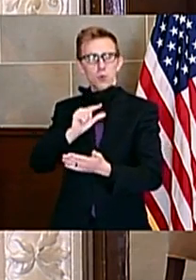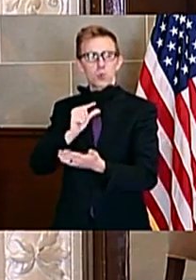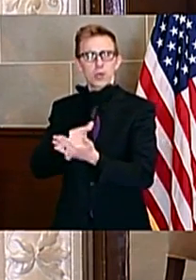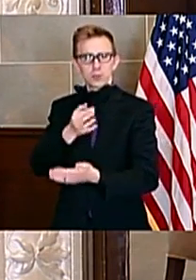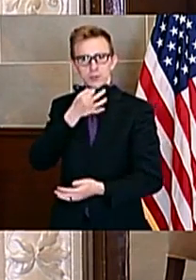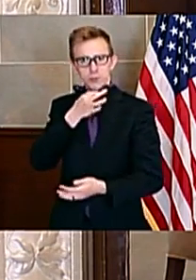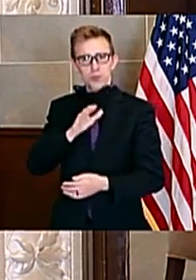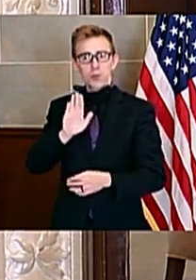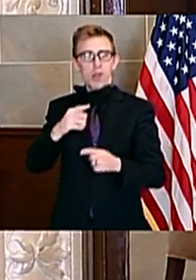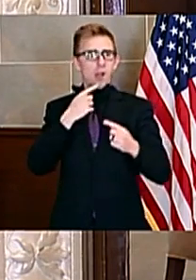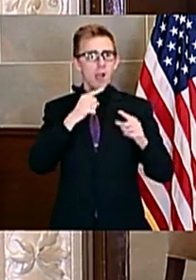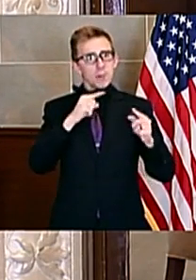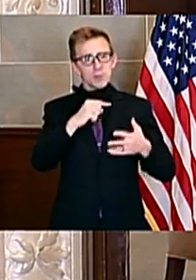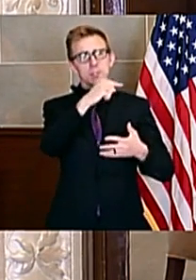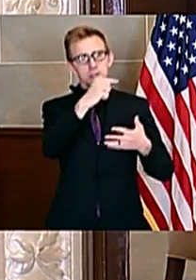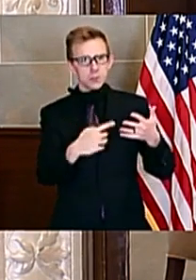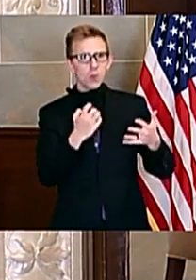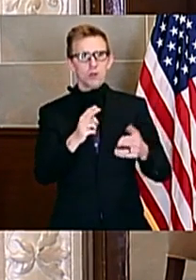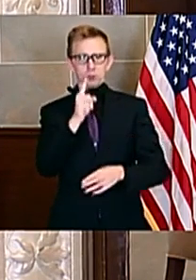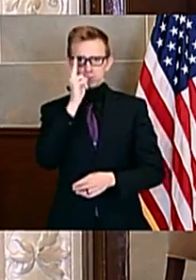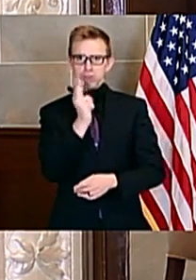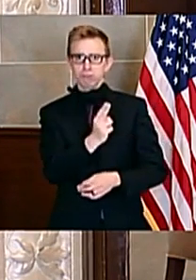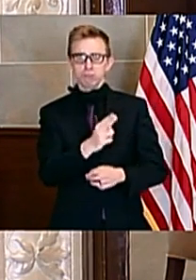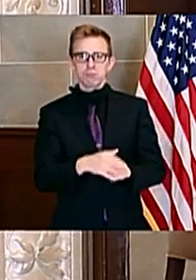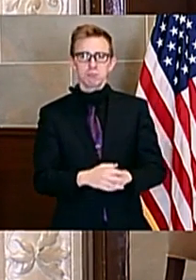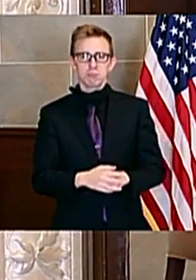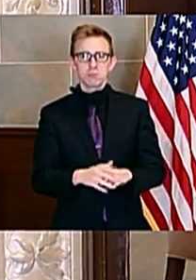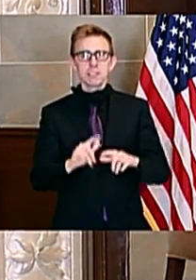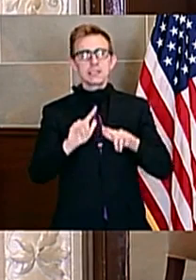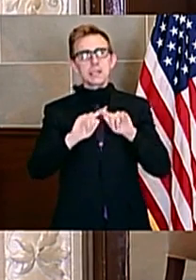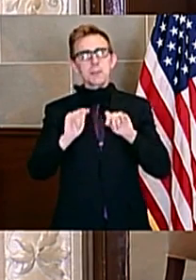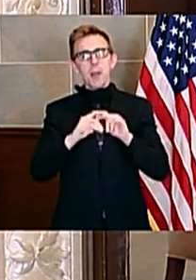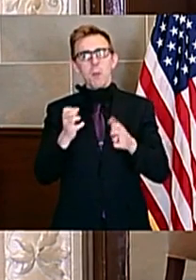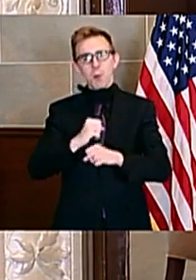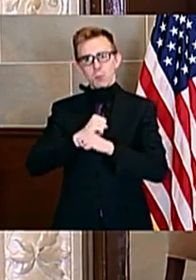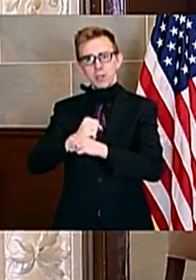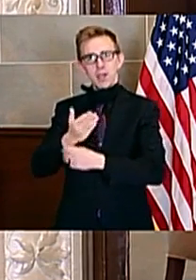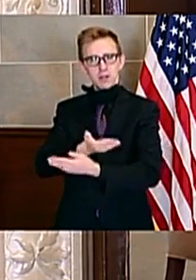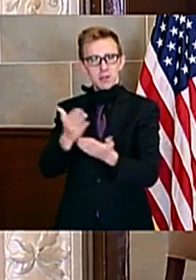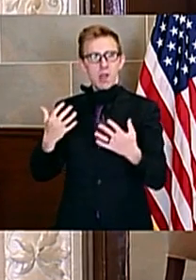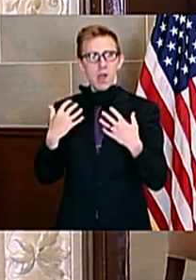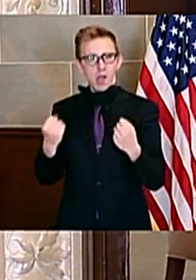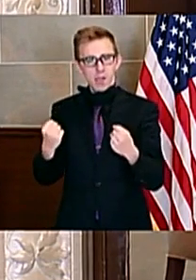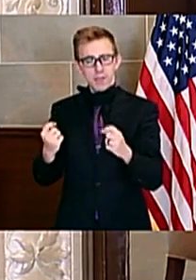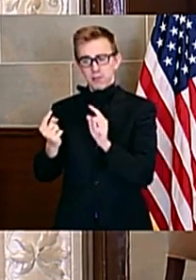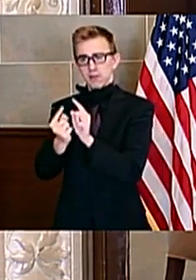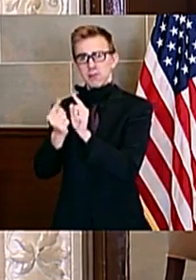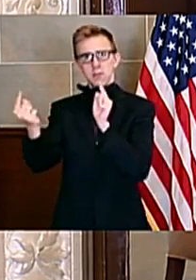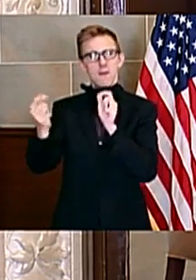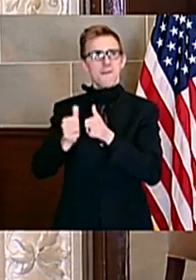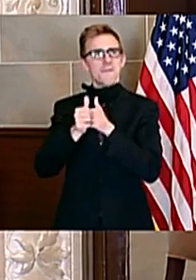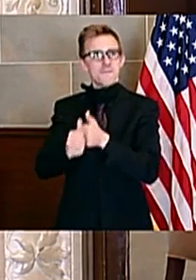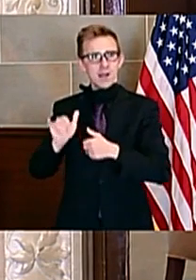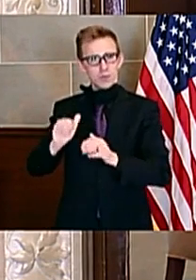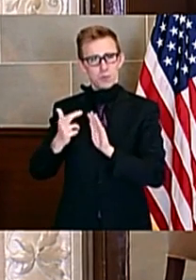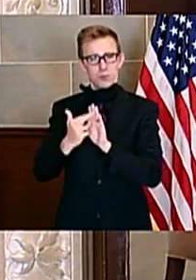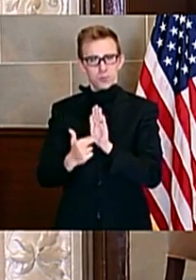accomplishments, but in a way that protects public health and abides by social distancing protocols.